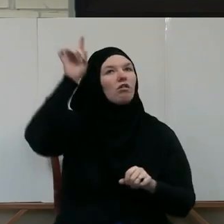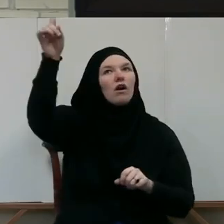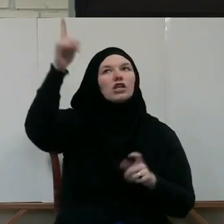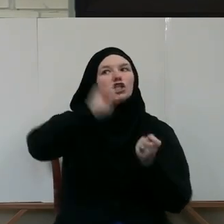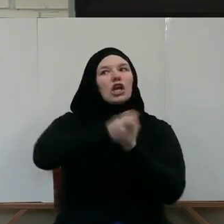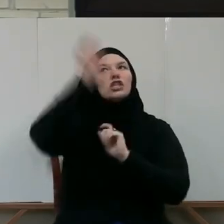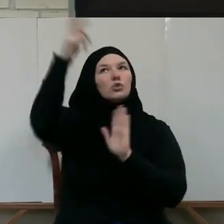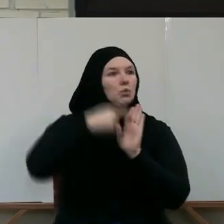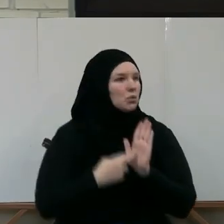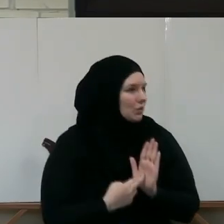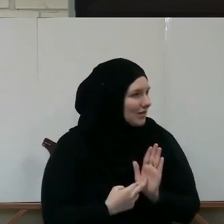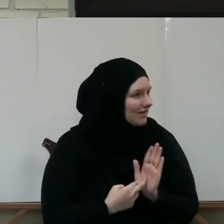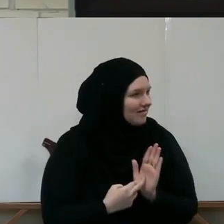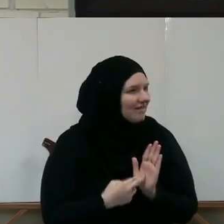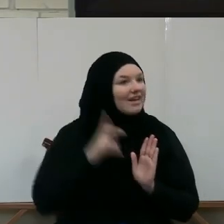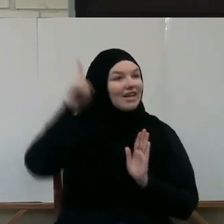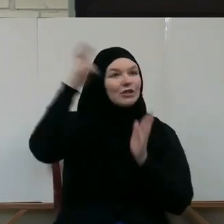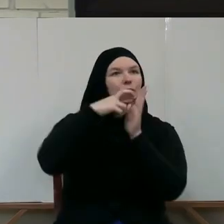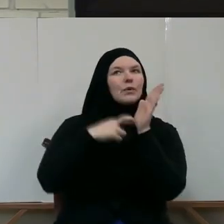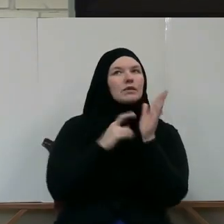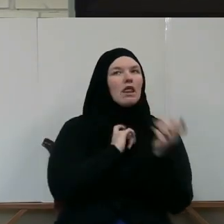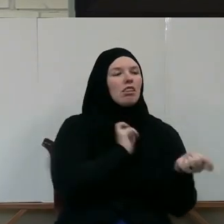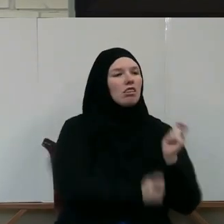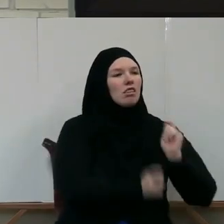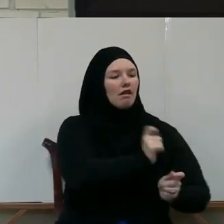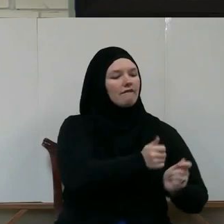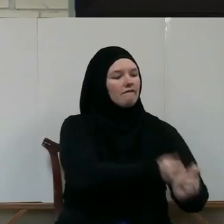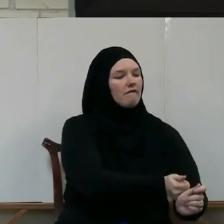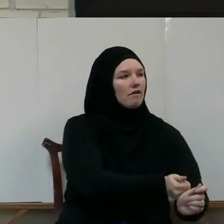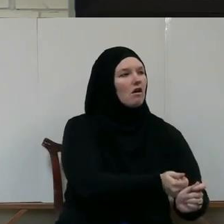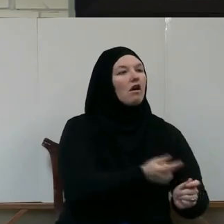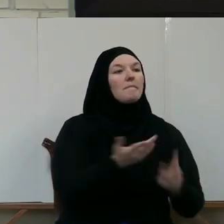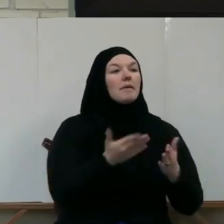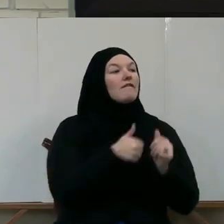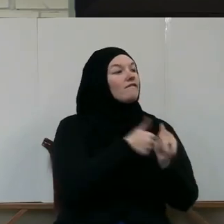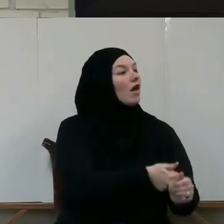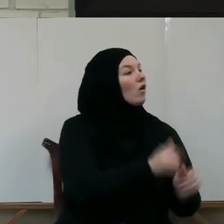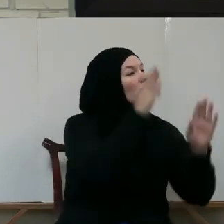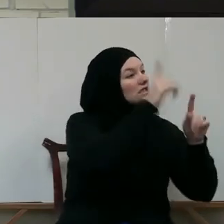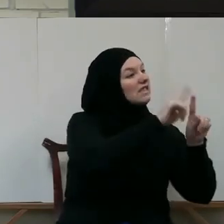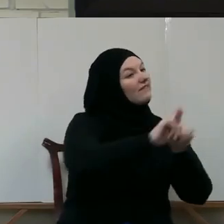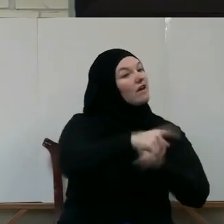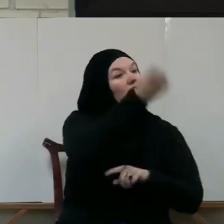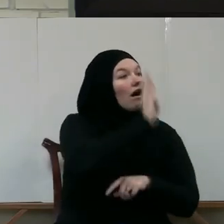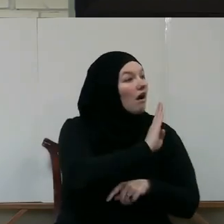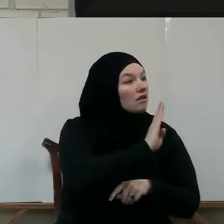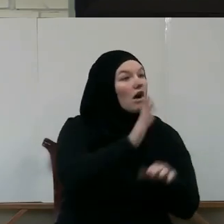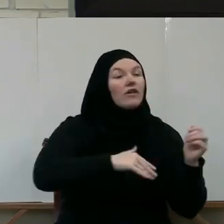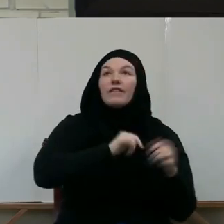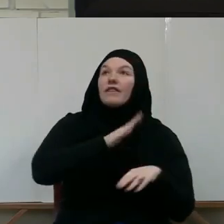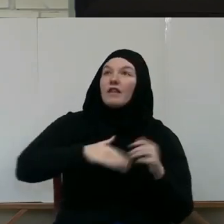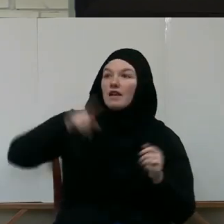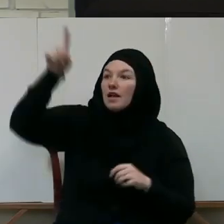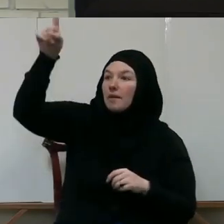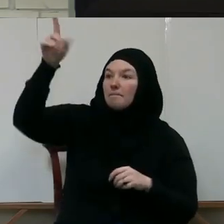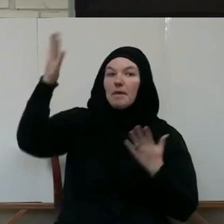By adapting rules other than His By following God's other than Him By following guidance other than the one He had